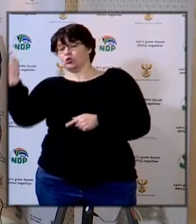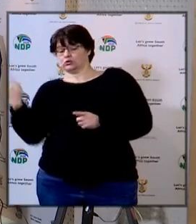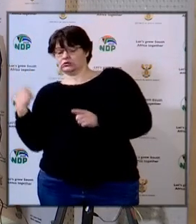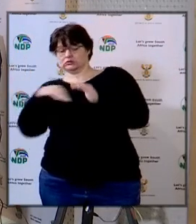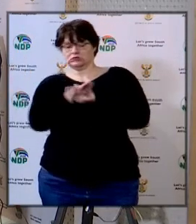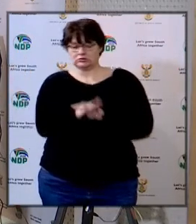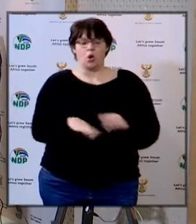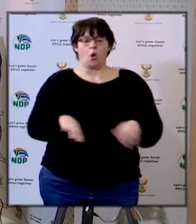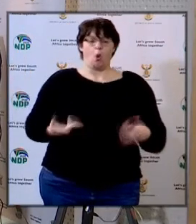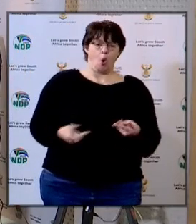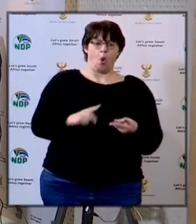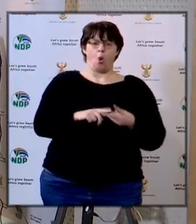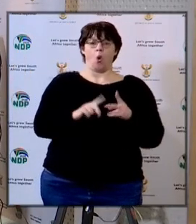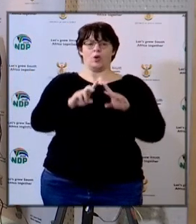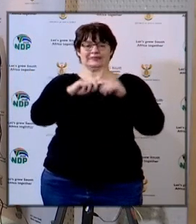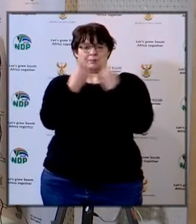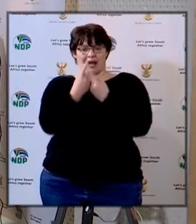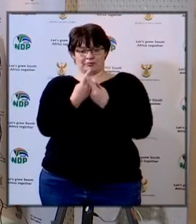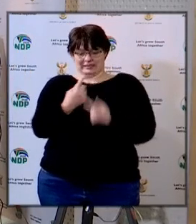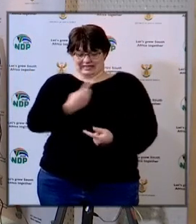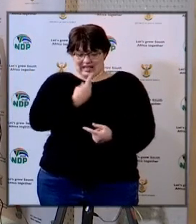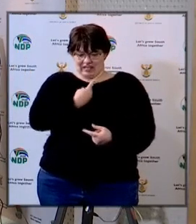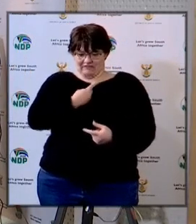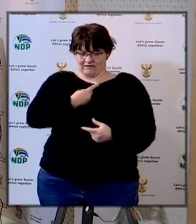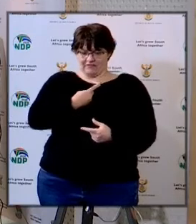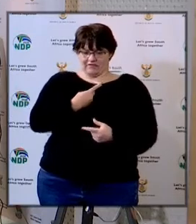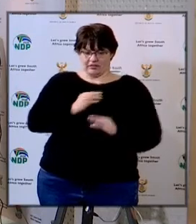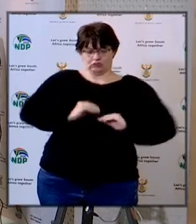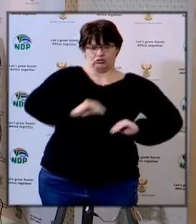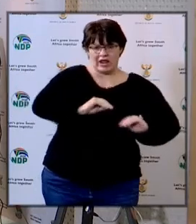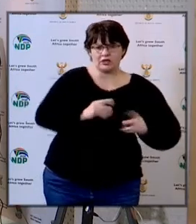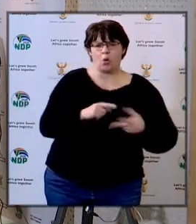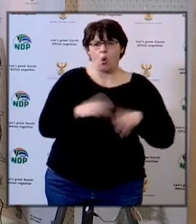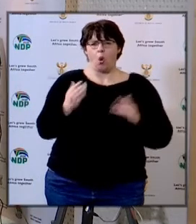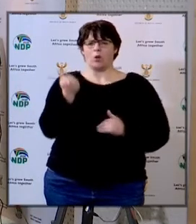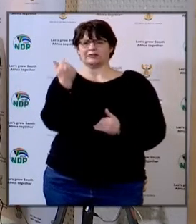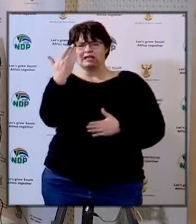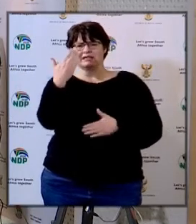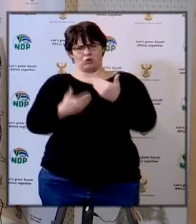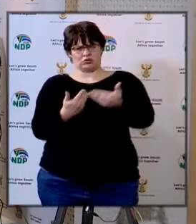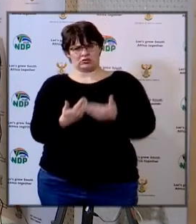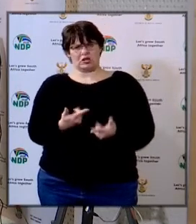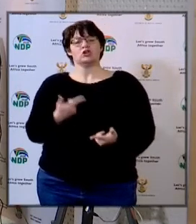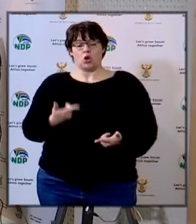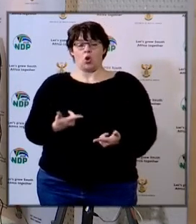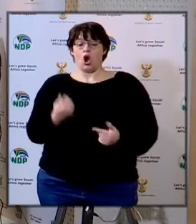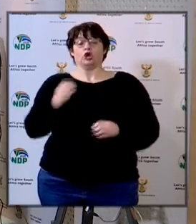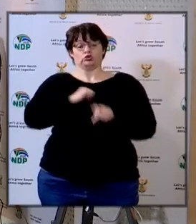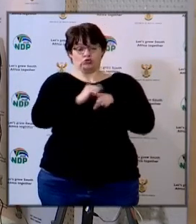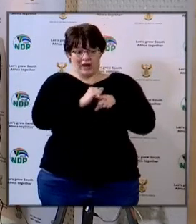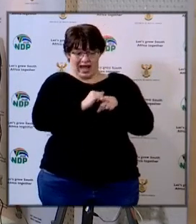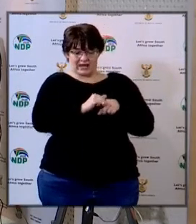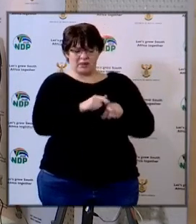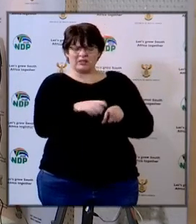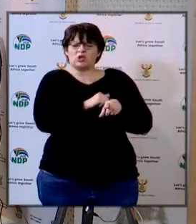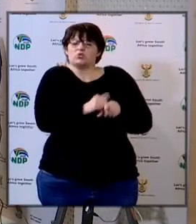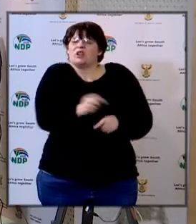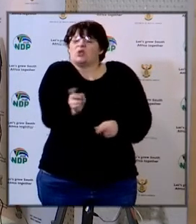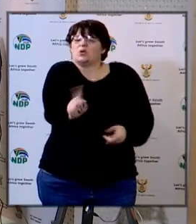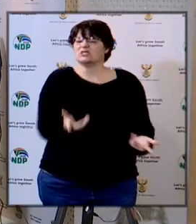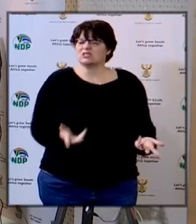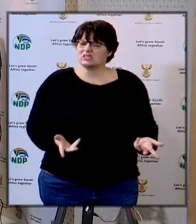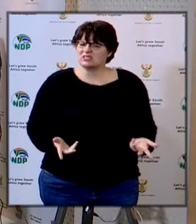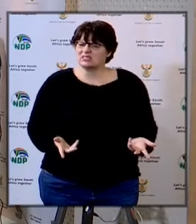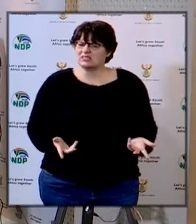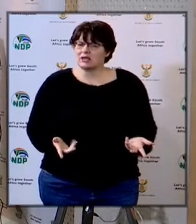is it done by the department of health is there a tender process and exactly what are people being trained on and what are you